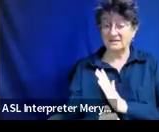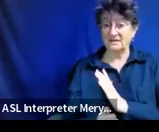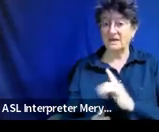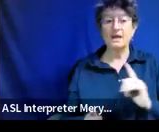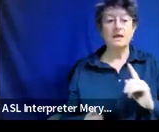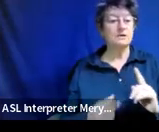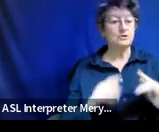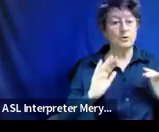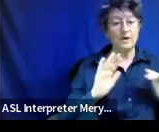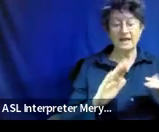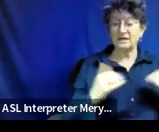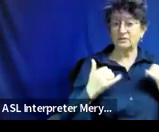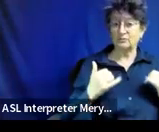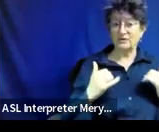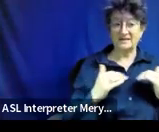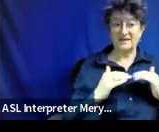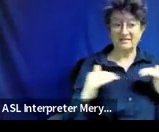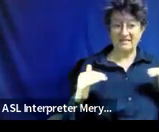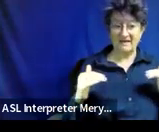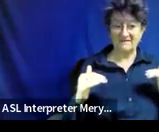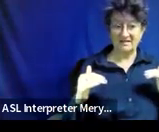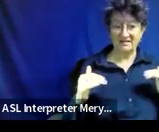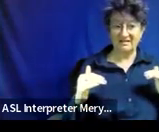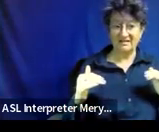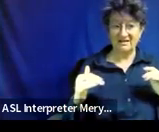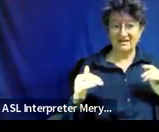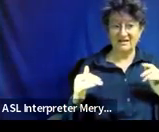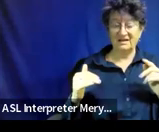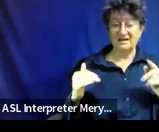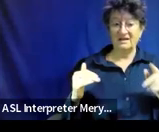right? You, you want his, um,